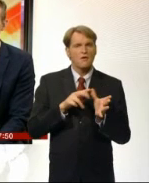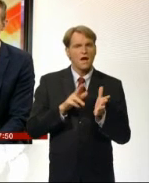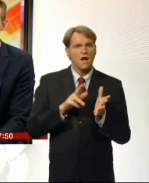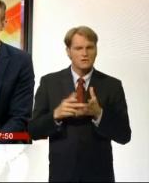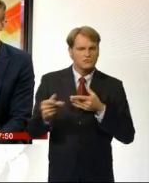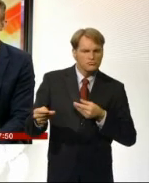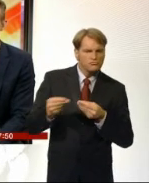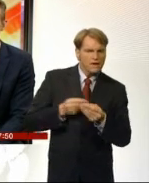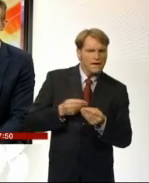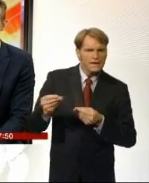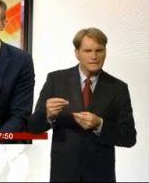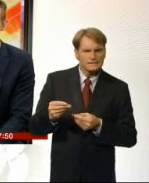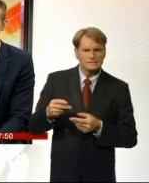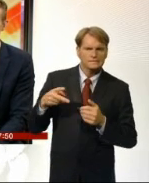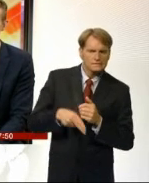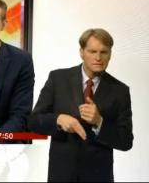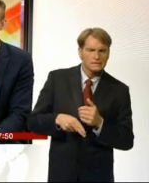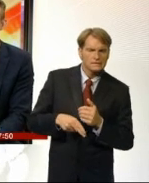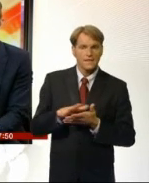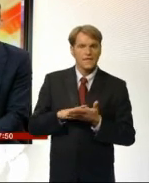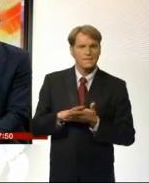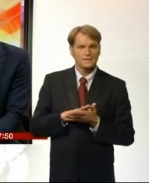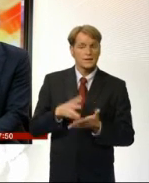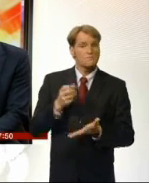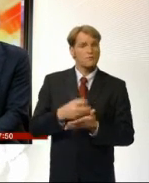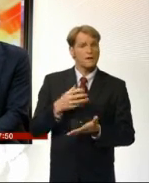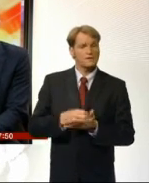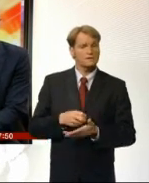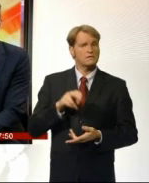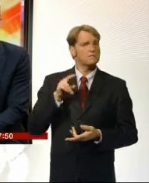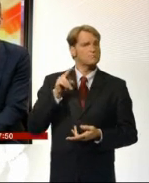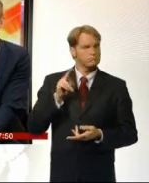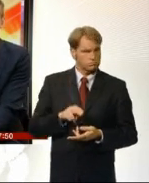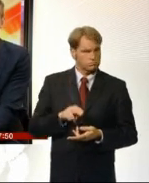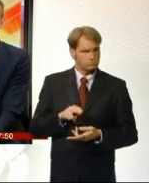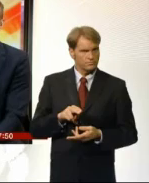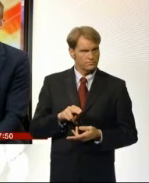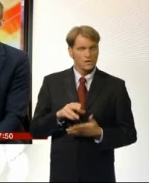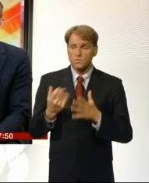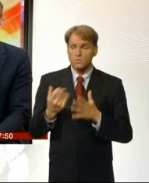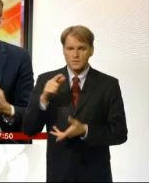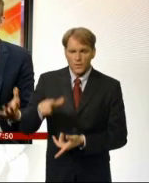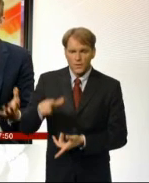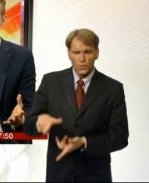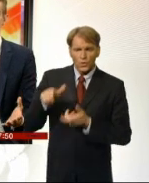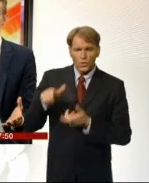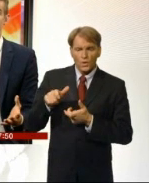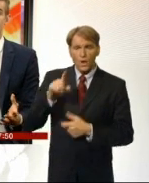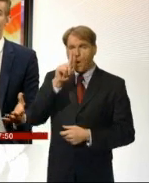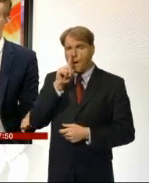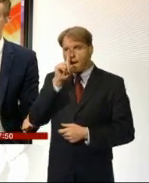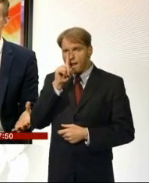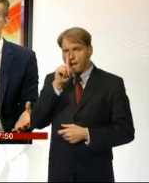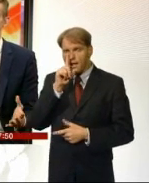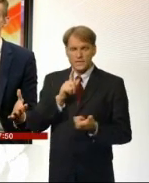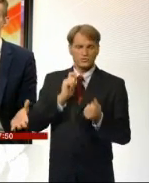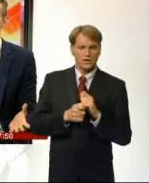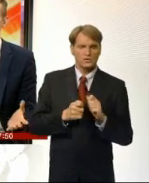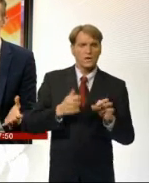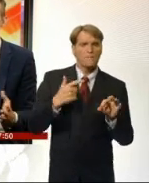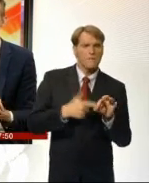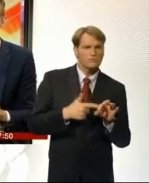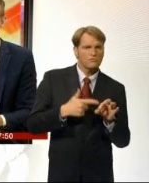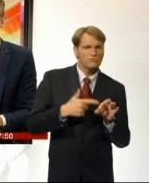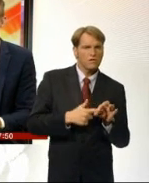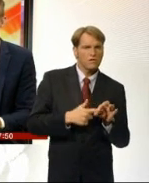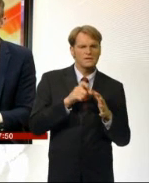petrol pump as well as the cost of drilling and refining the oil into petrol or diesel. But of course ultimately all of this is about supply